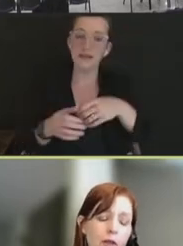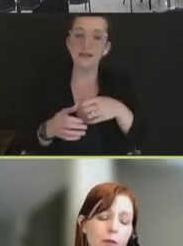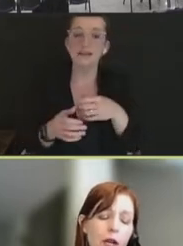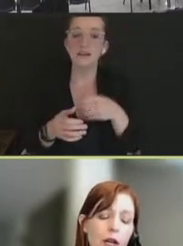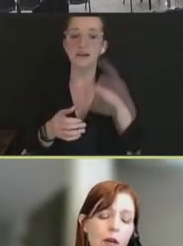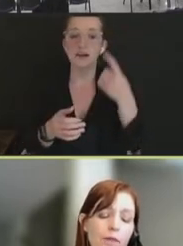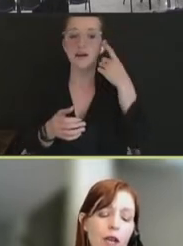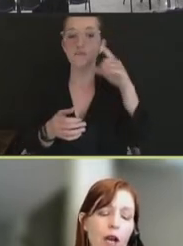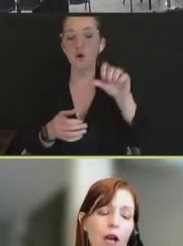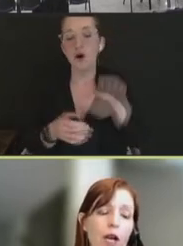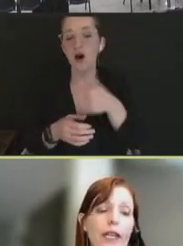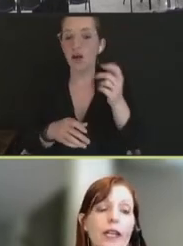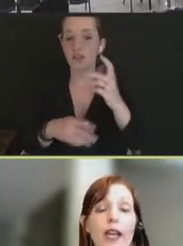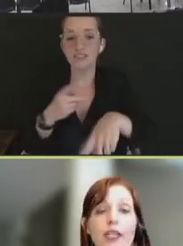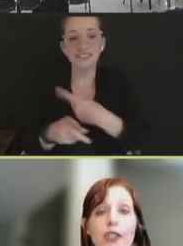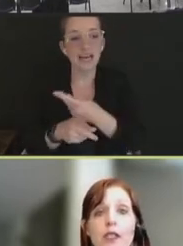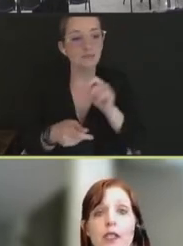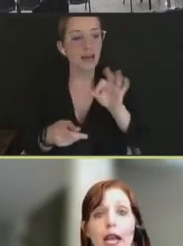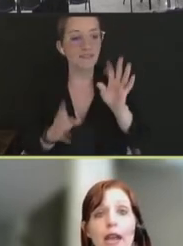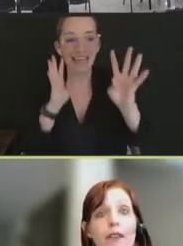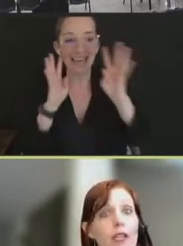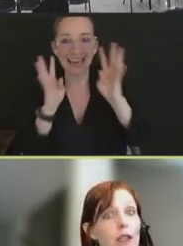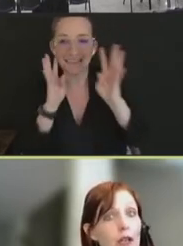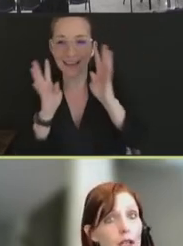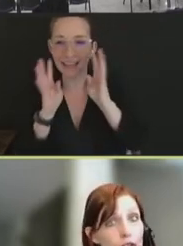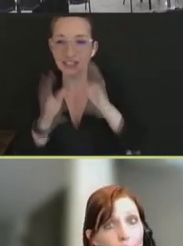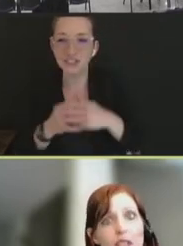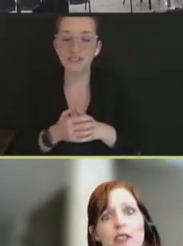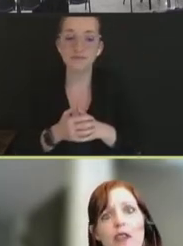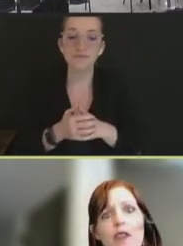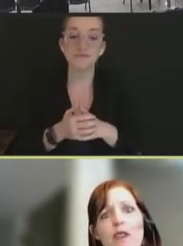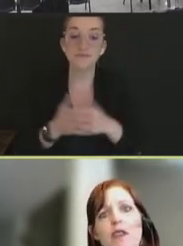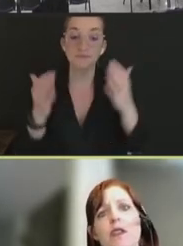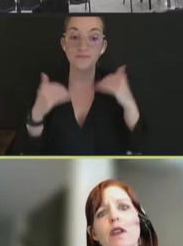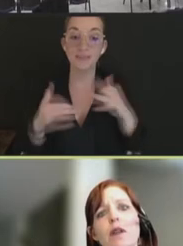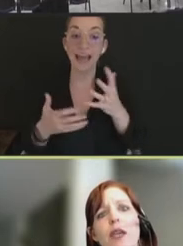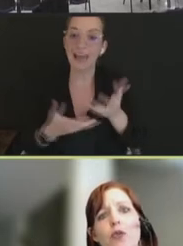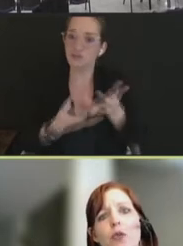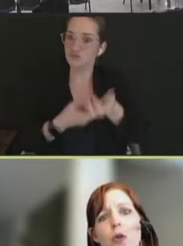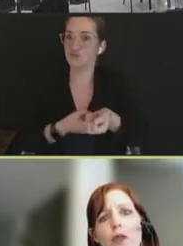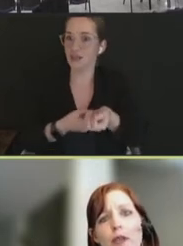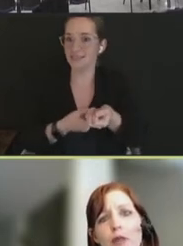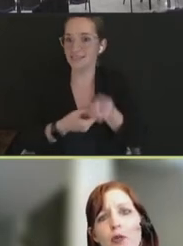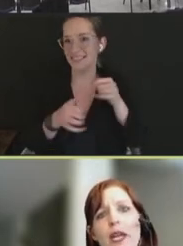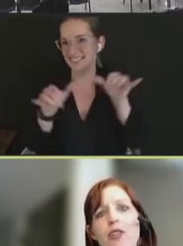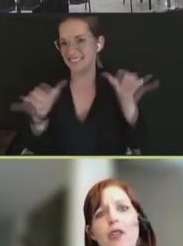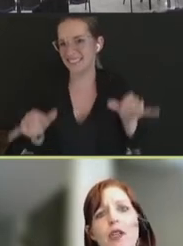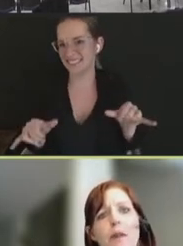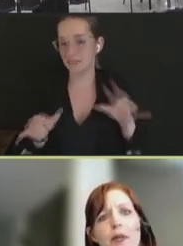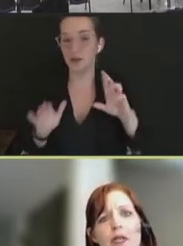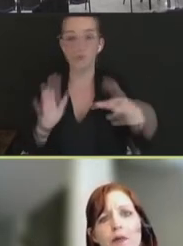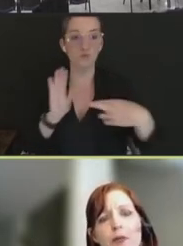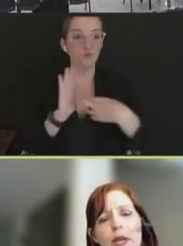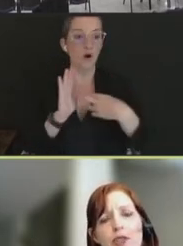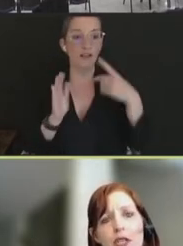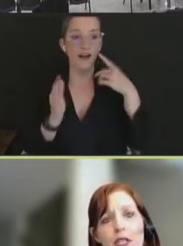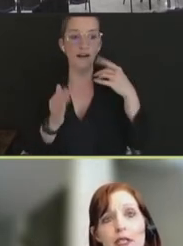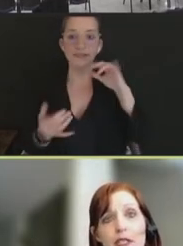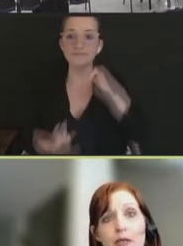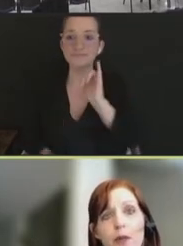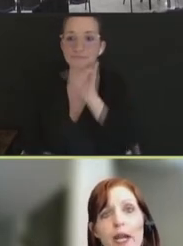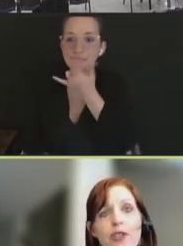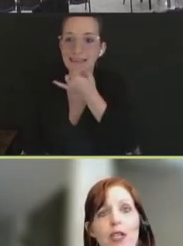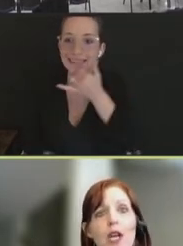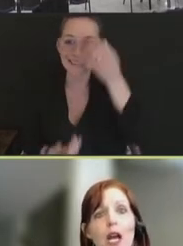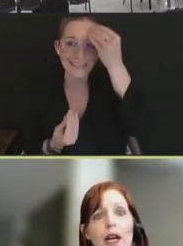of innovations. And then trust in the system and the role of information, misinformation, and